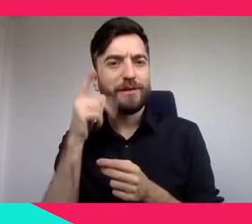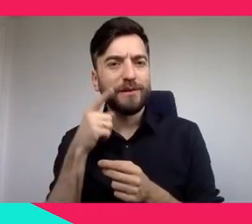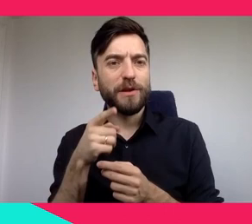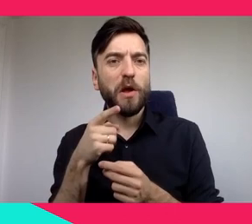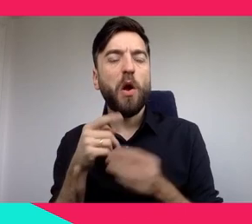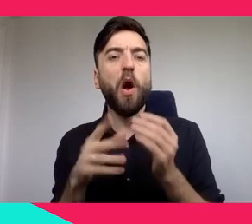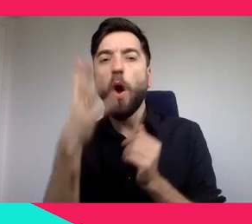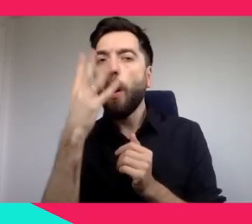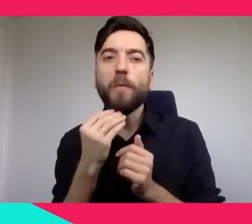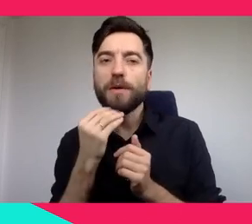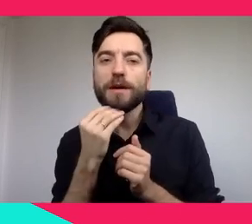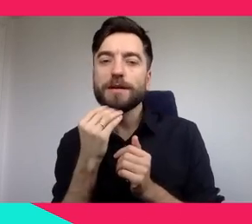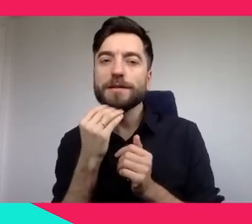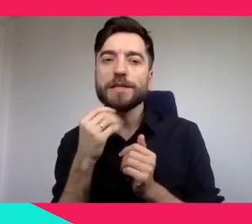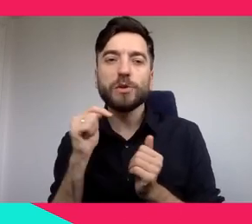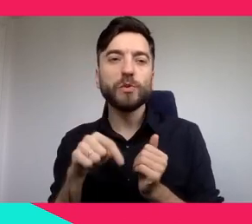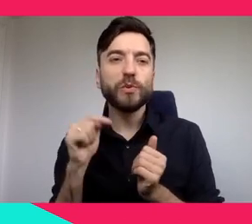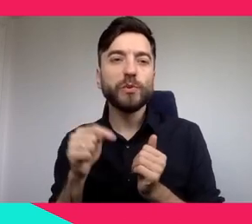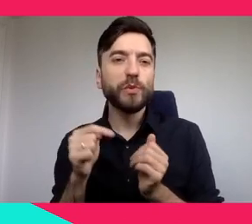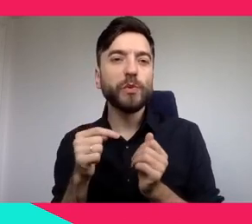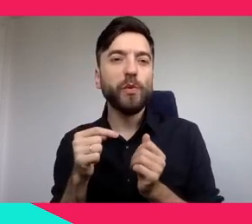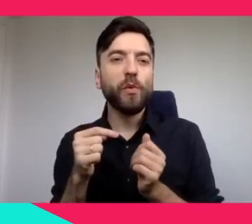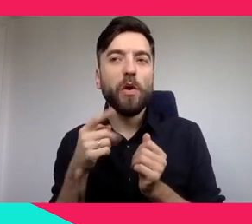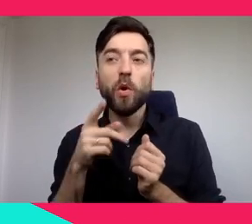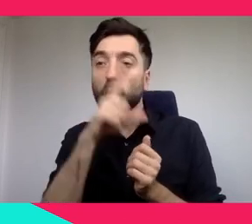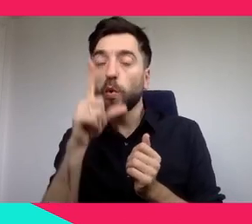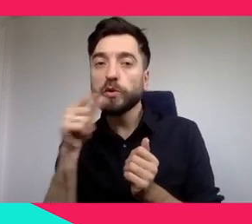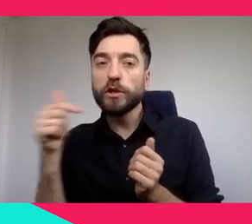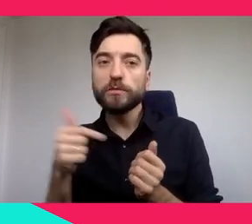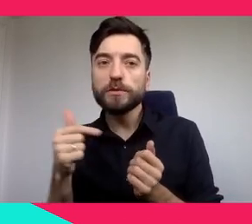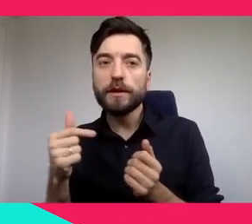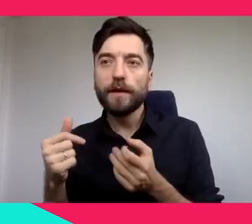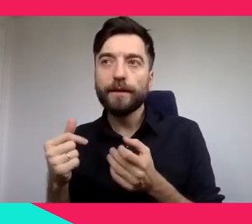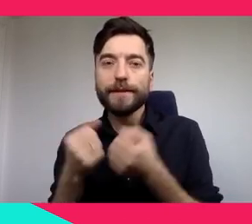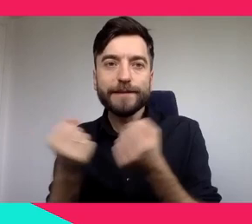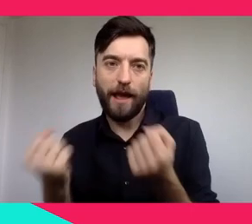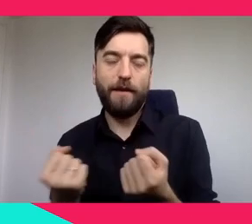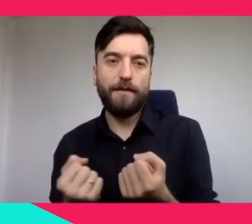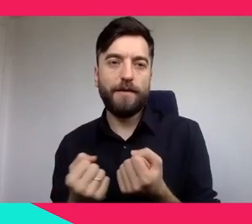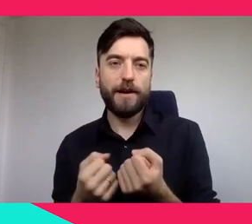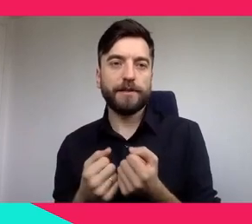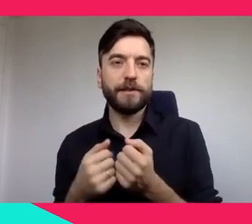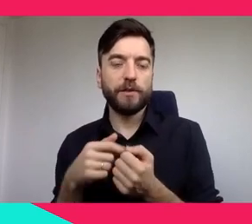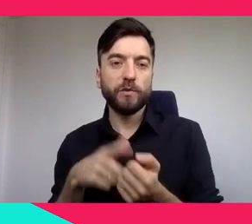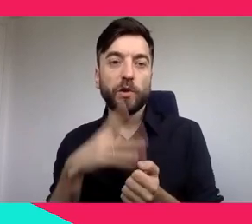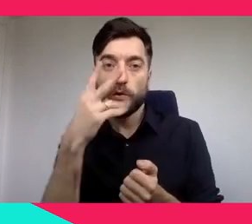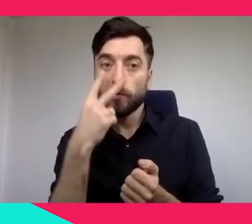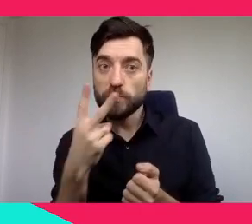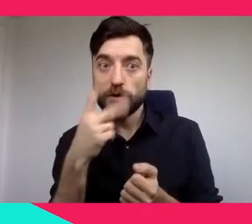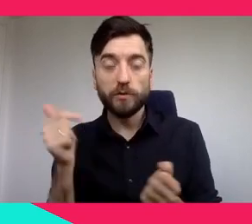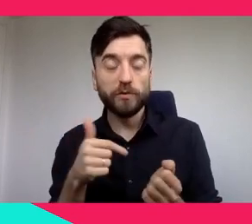listen, they watch, they even develop a certain affection for the works of art, because they get to know it